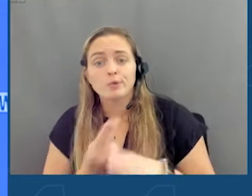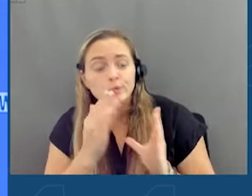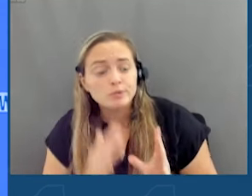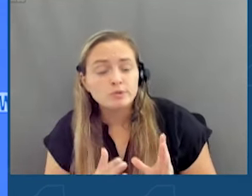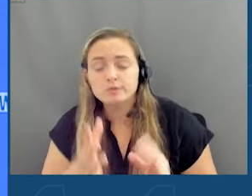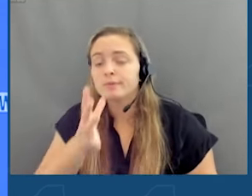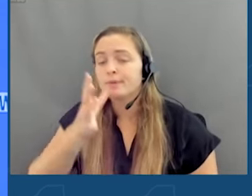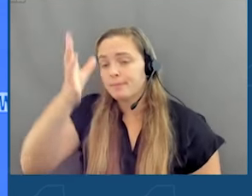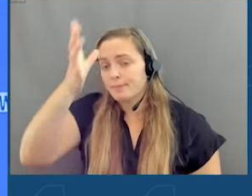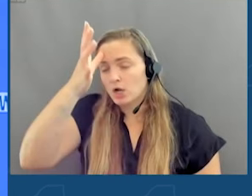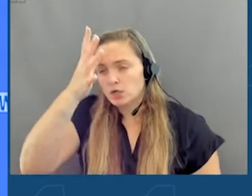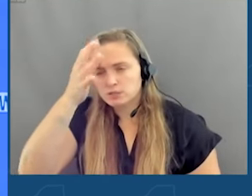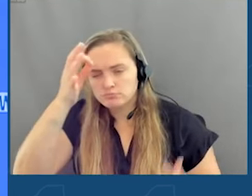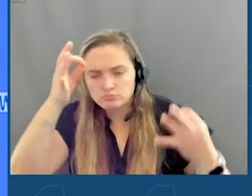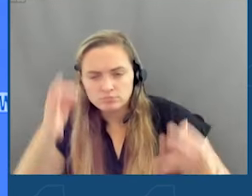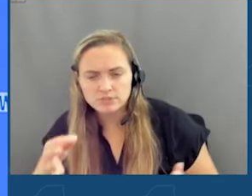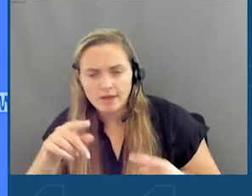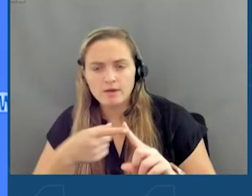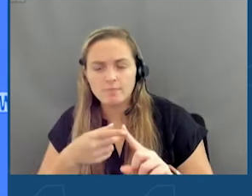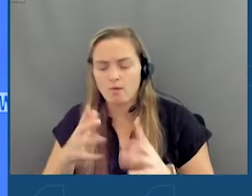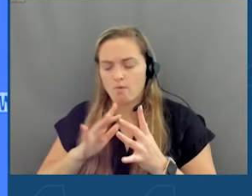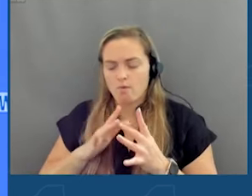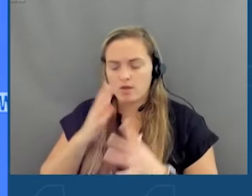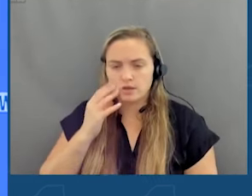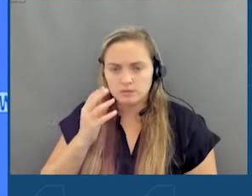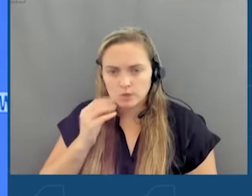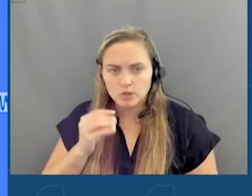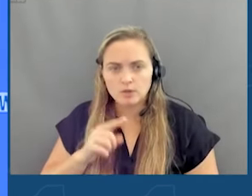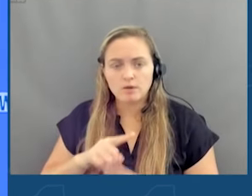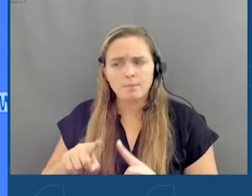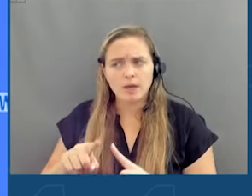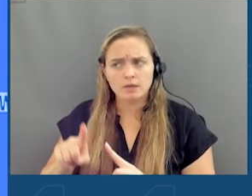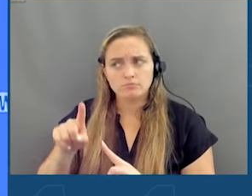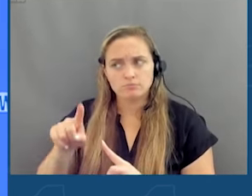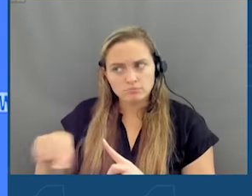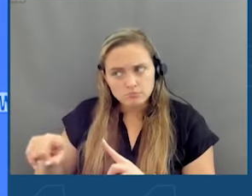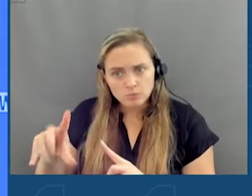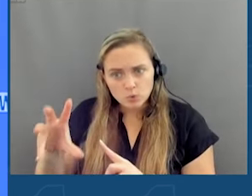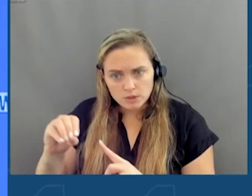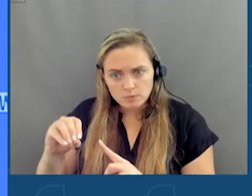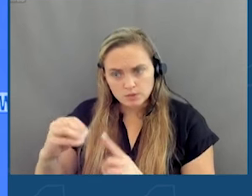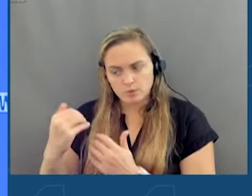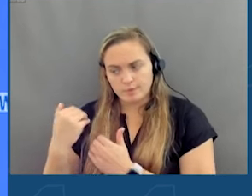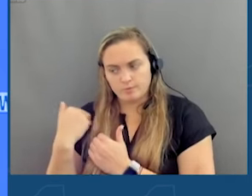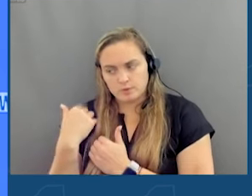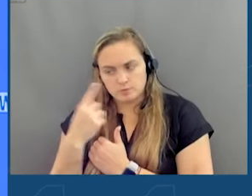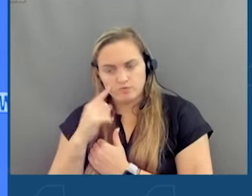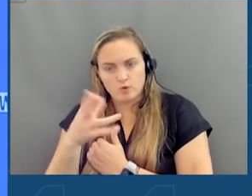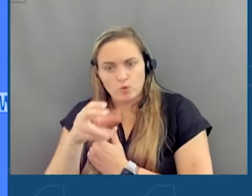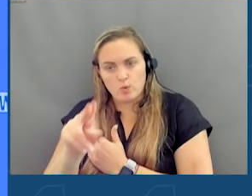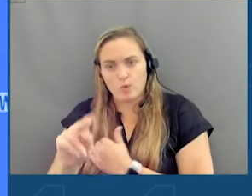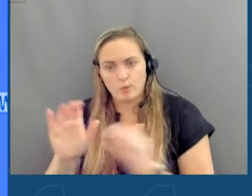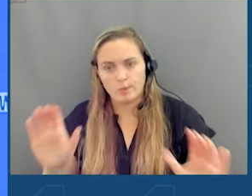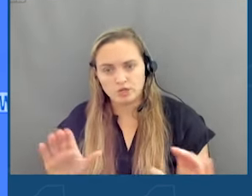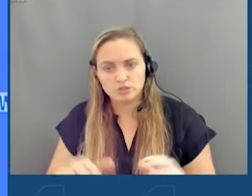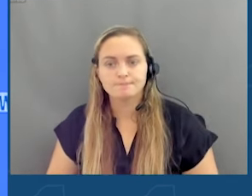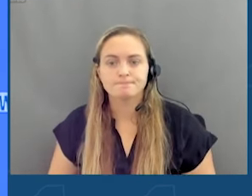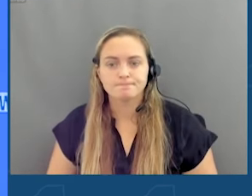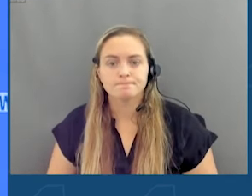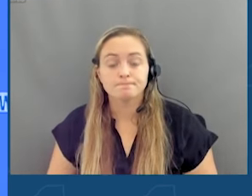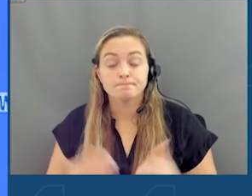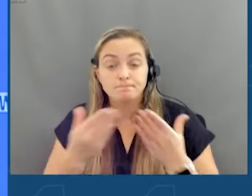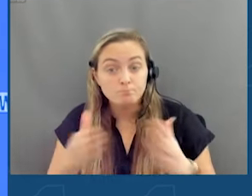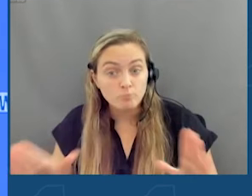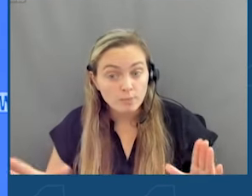about their children's online experiences while holding platforms accountable for their actions. As public officials, we all